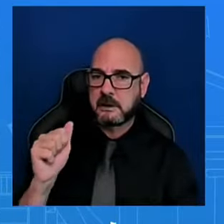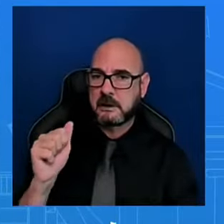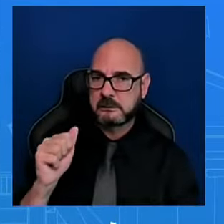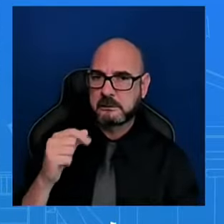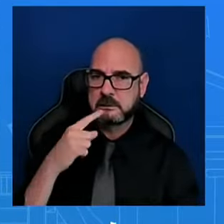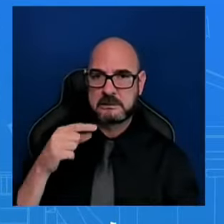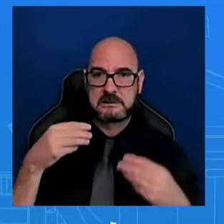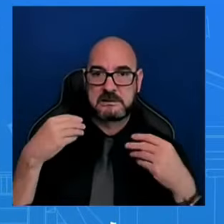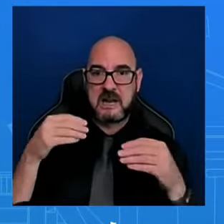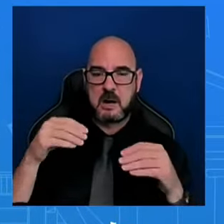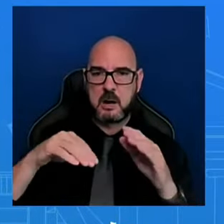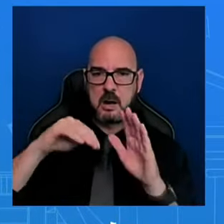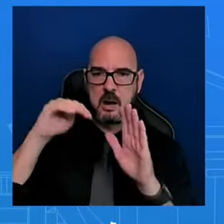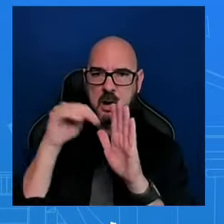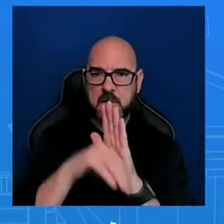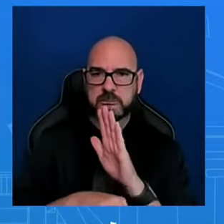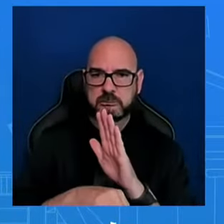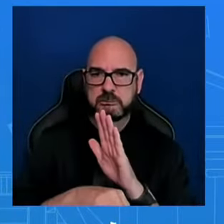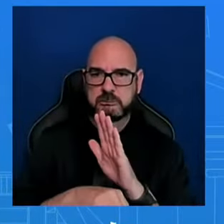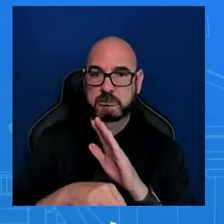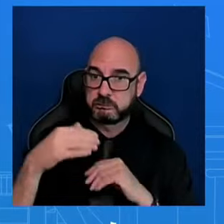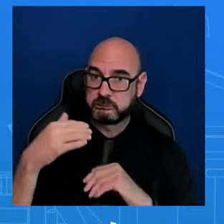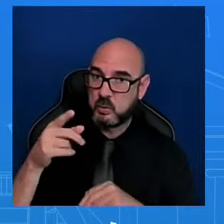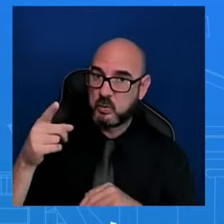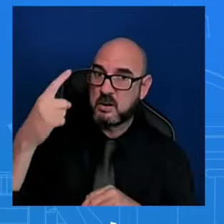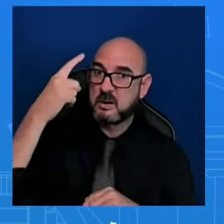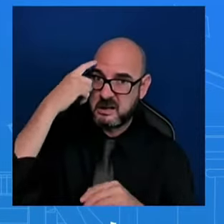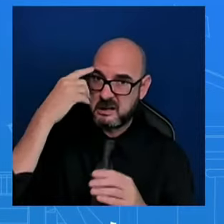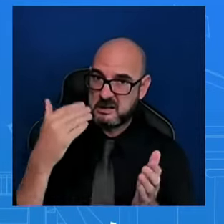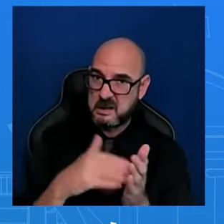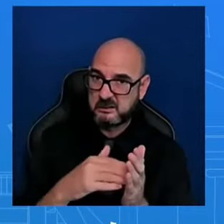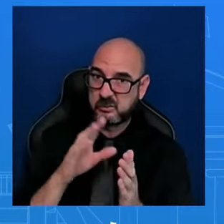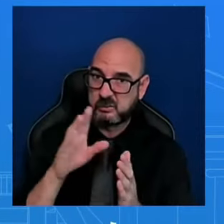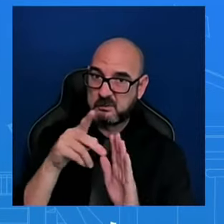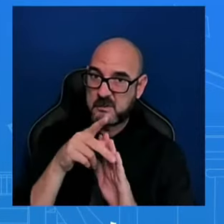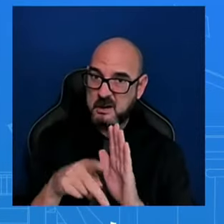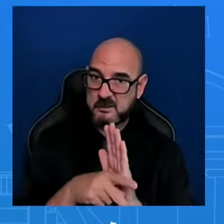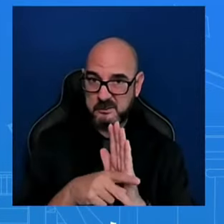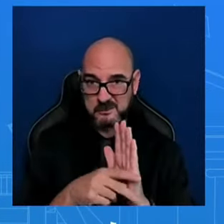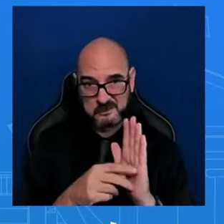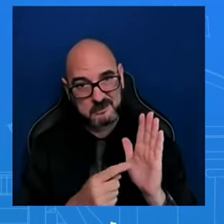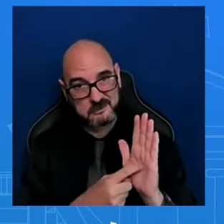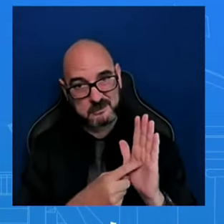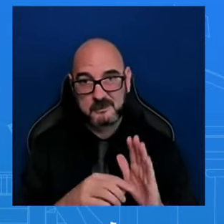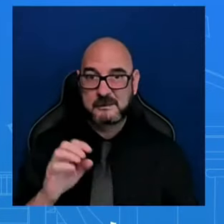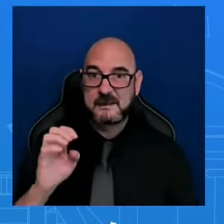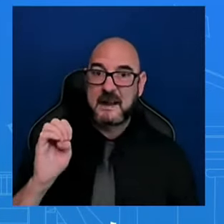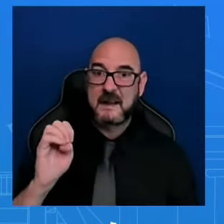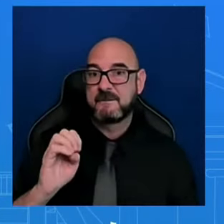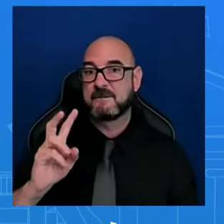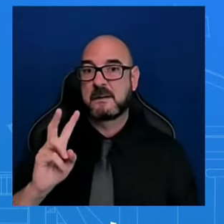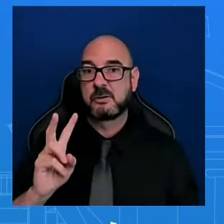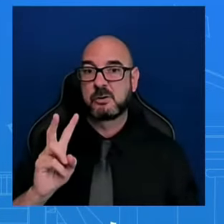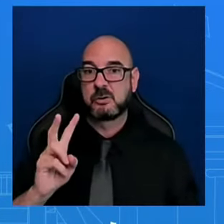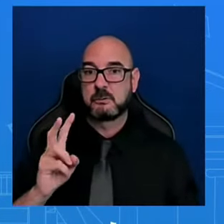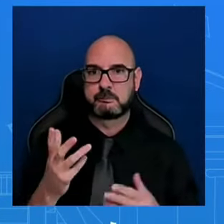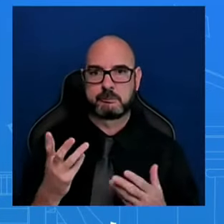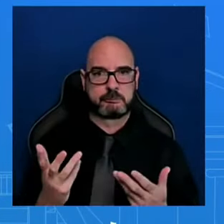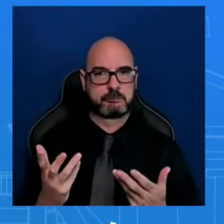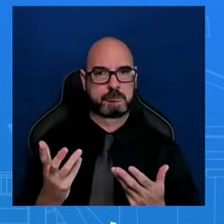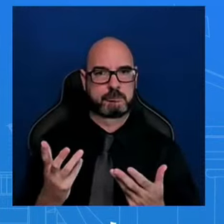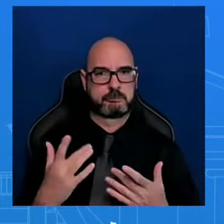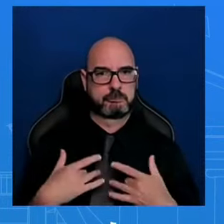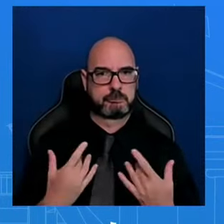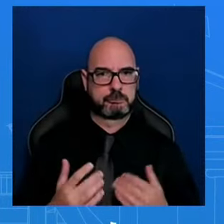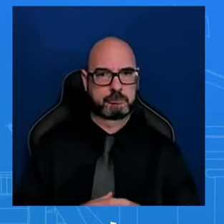rethink their EV policy? No, not at all. Look, you know, when it comes to EV sales, they are reaching record highs.